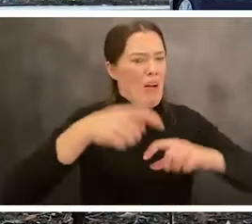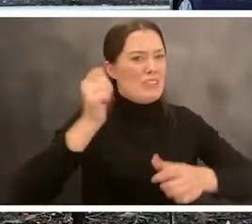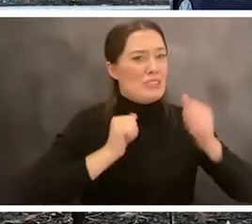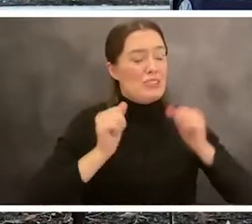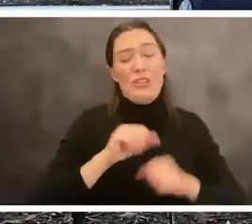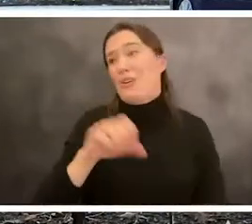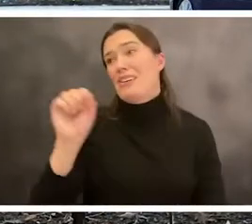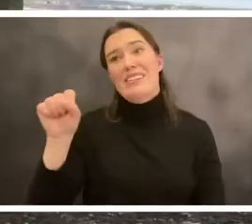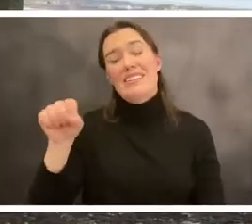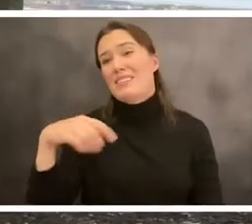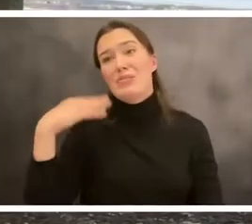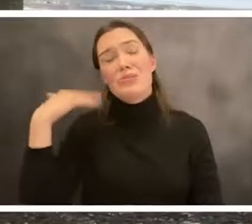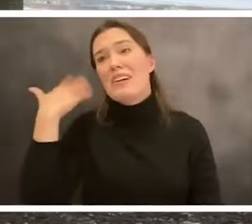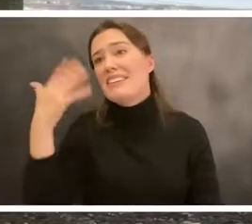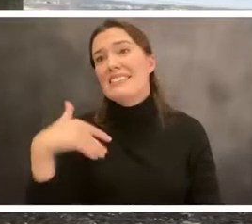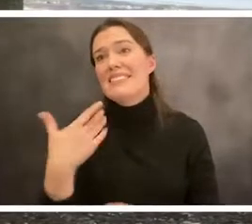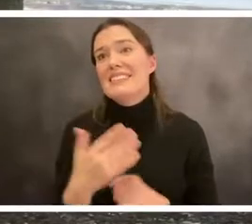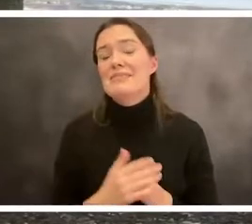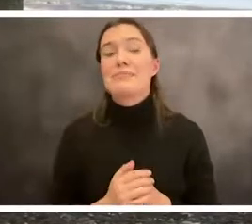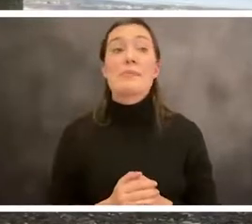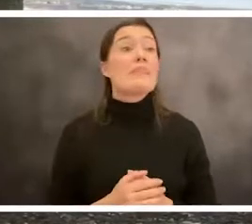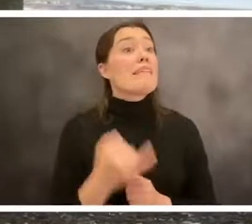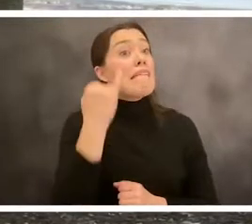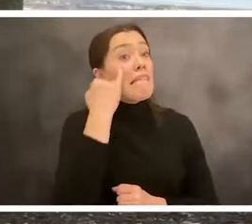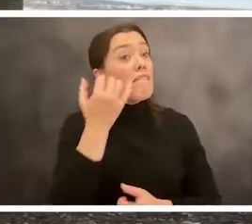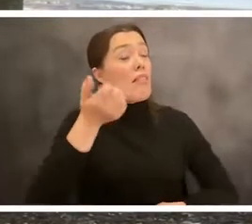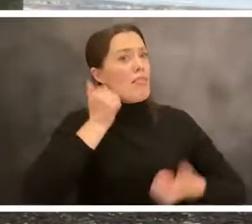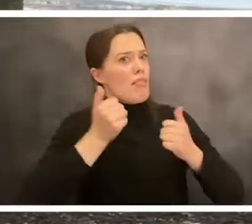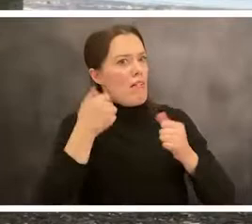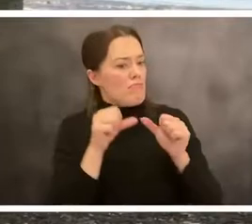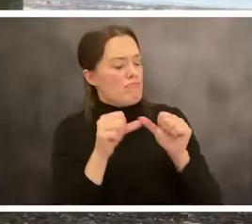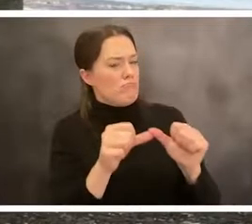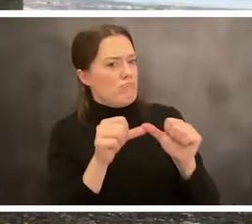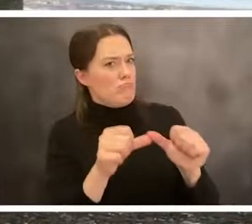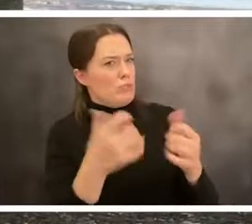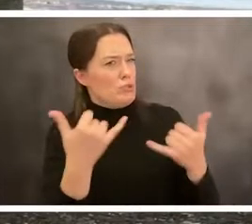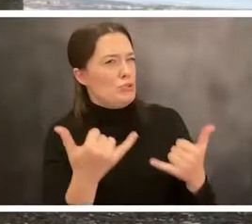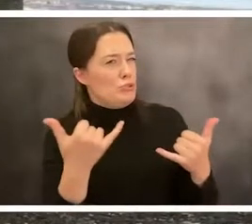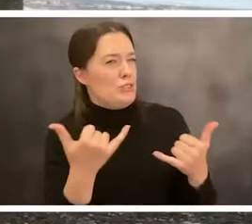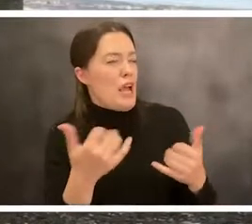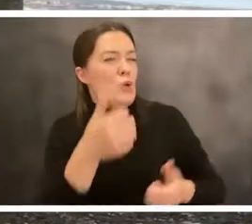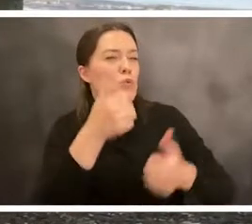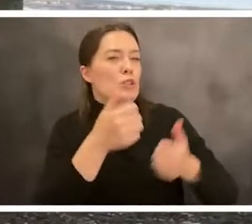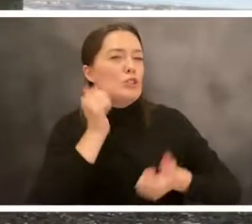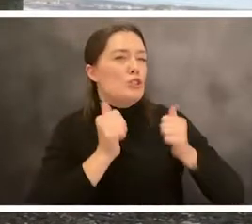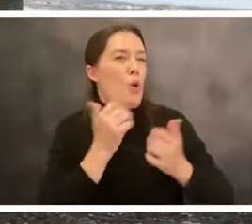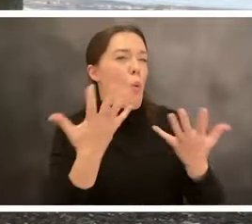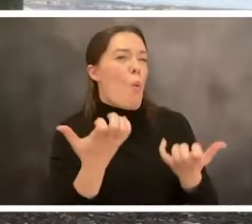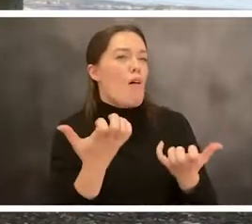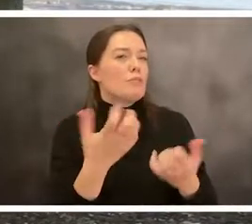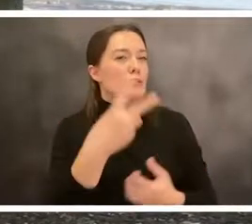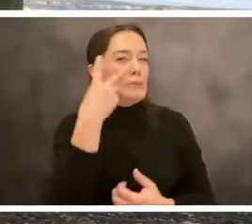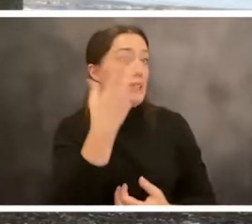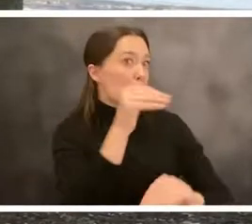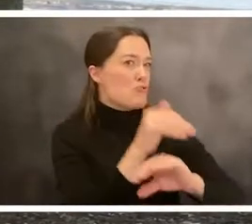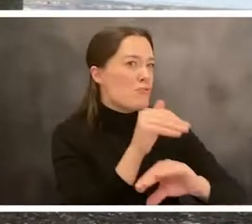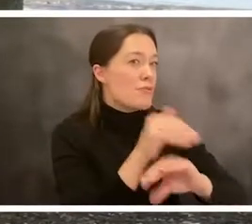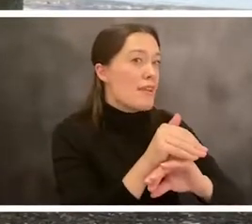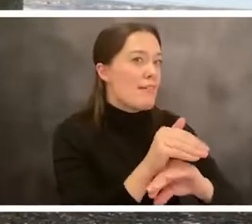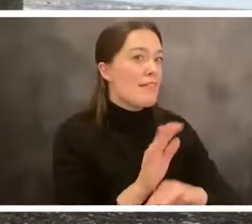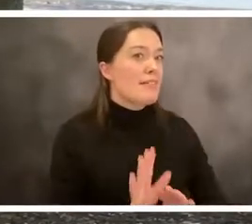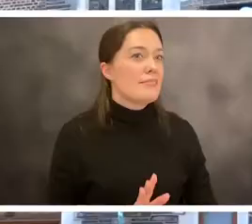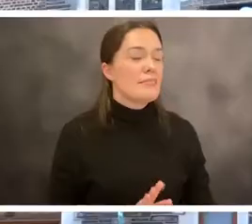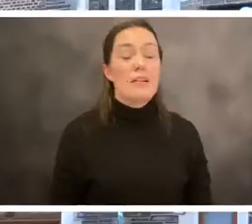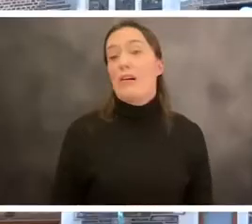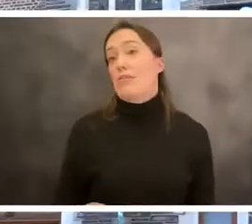crazy. It was, it was crazy. you could, if theater could come back today, what would you want to see tonight? What would you be really excited